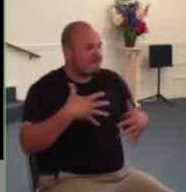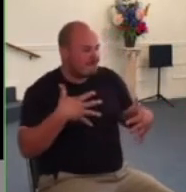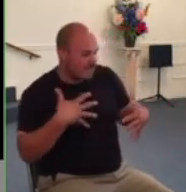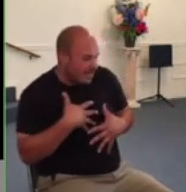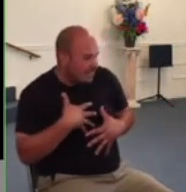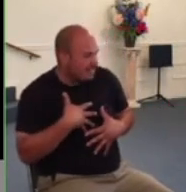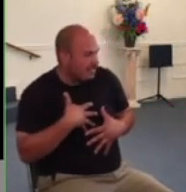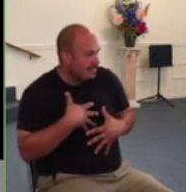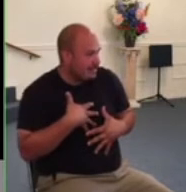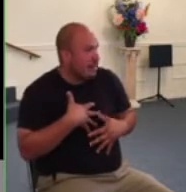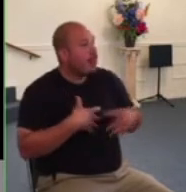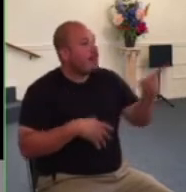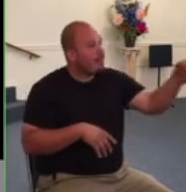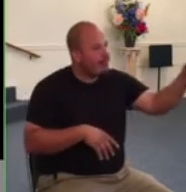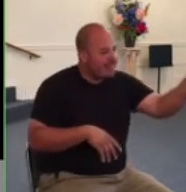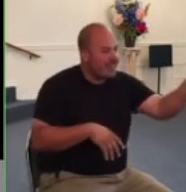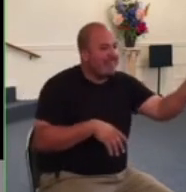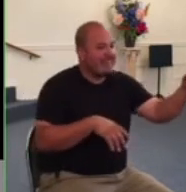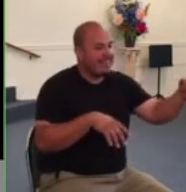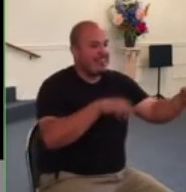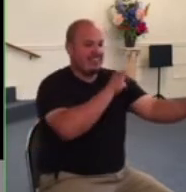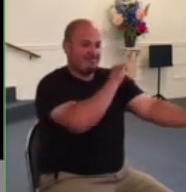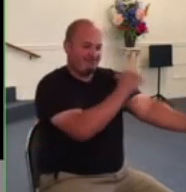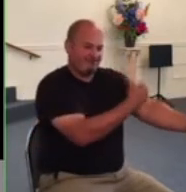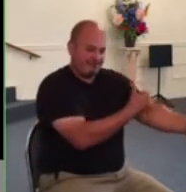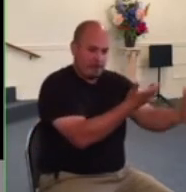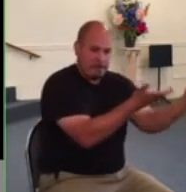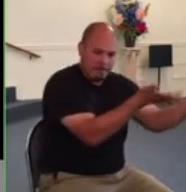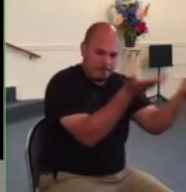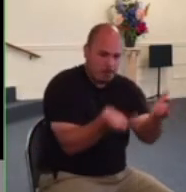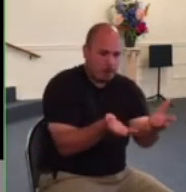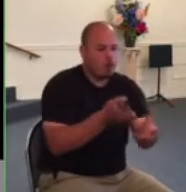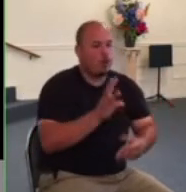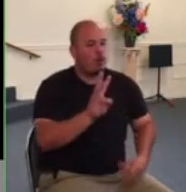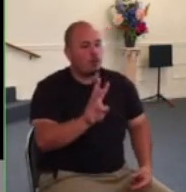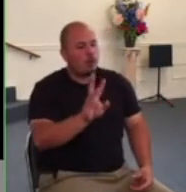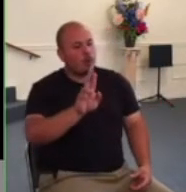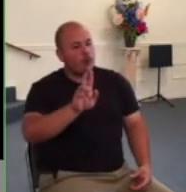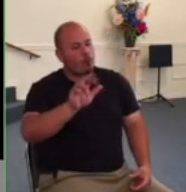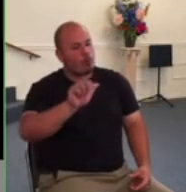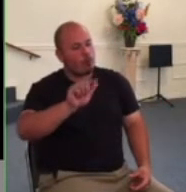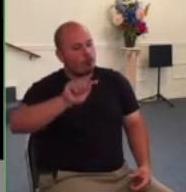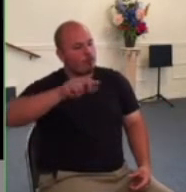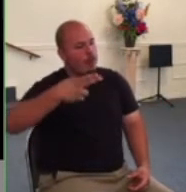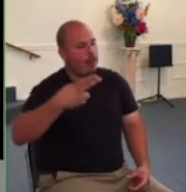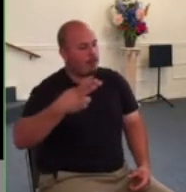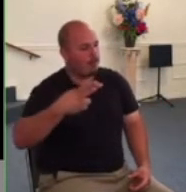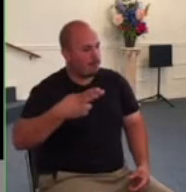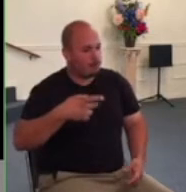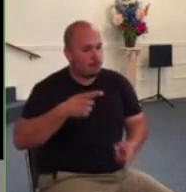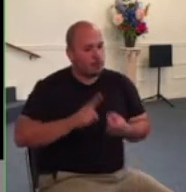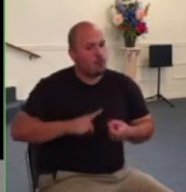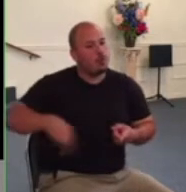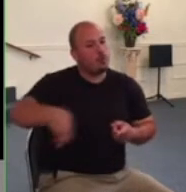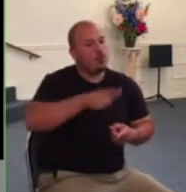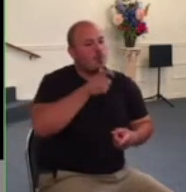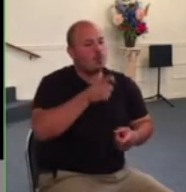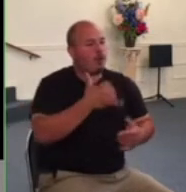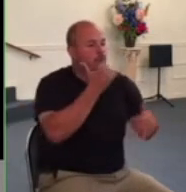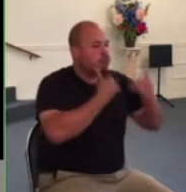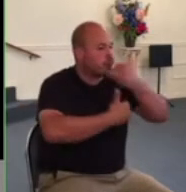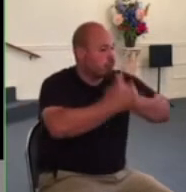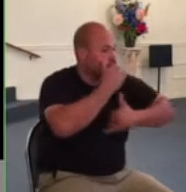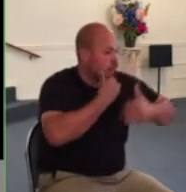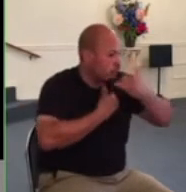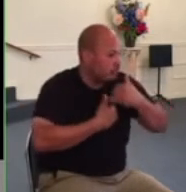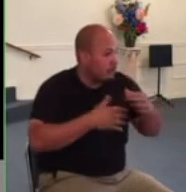servants agents of wrath to bring punishment on the wrongdoer therefore it is necessary to submit to the authorities not only because